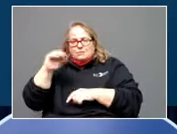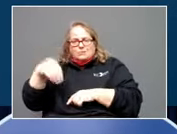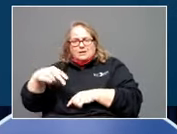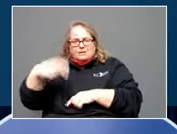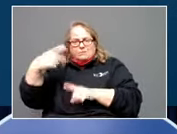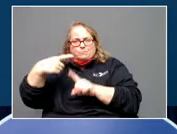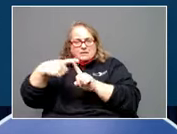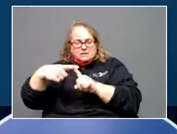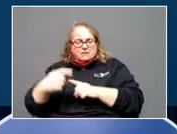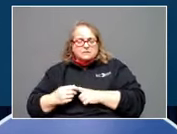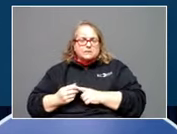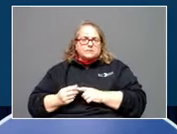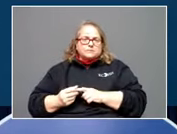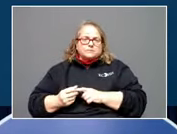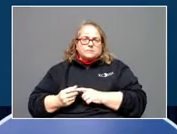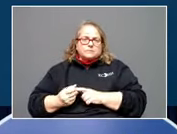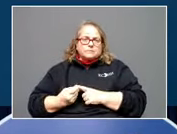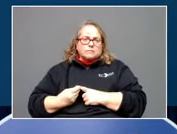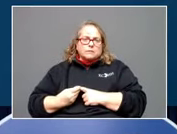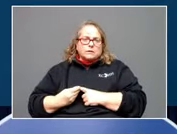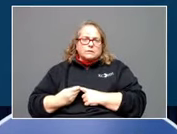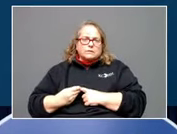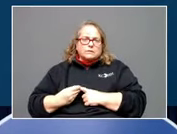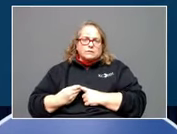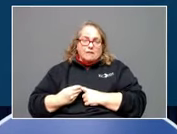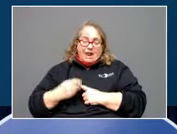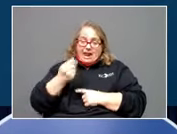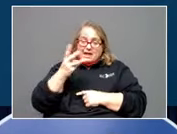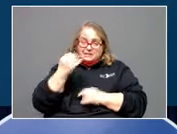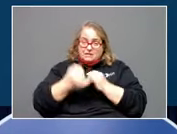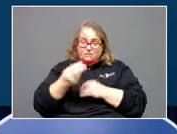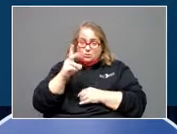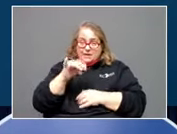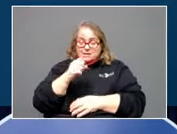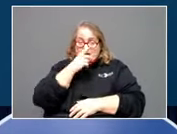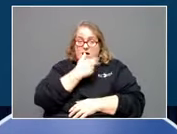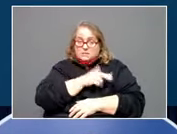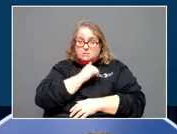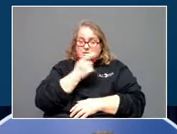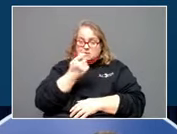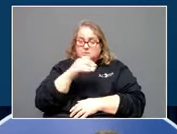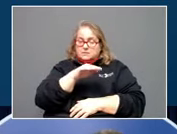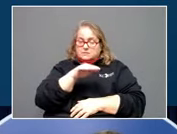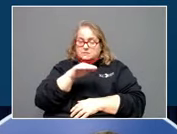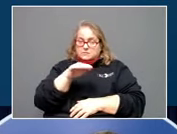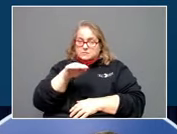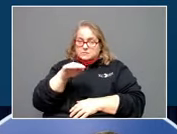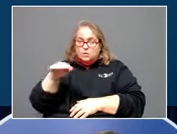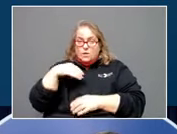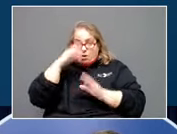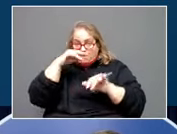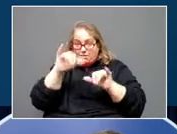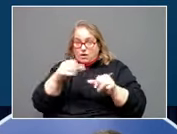a leveling the last couple days on hospitalizations. If we can show the line graph. We hope that holds. And again,